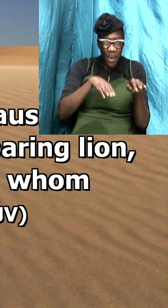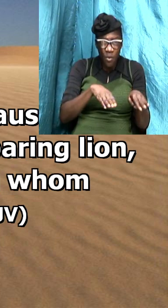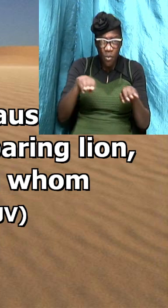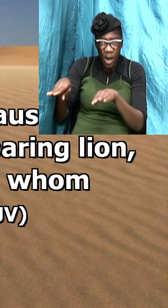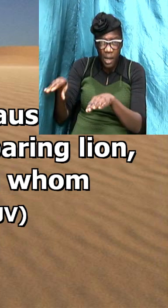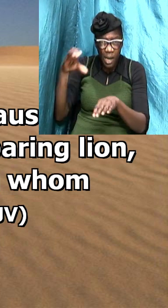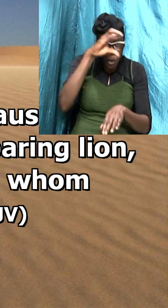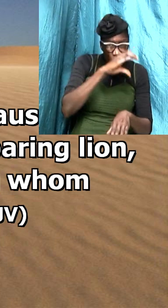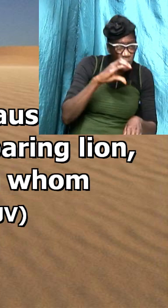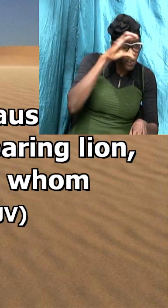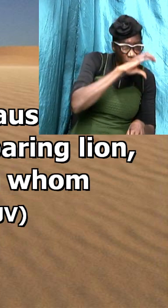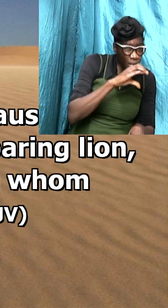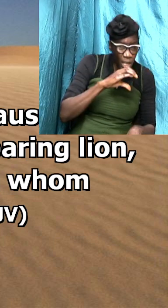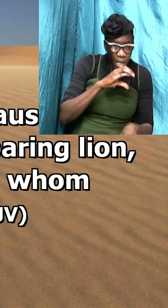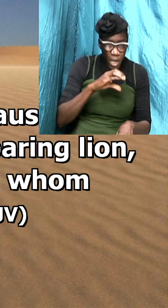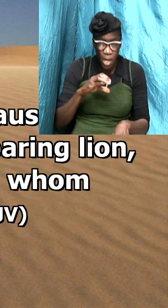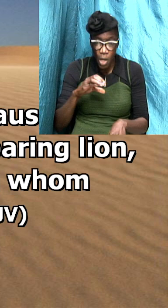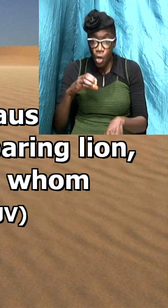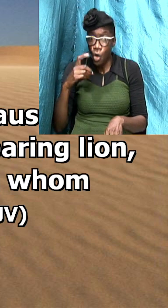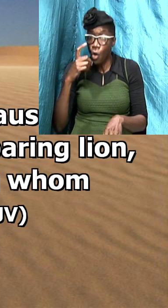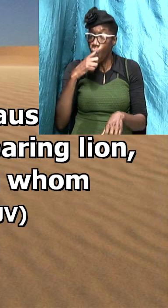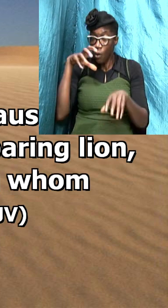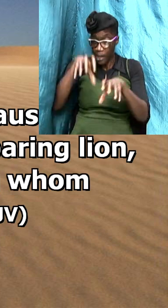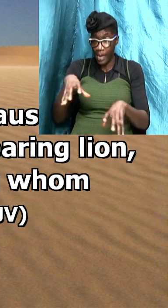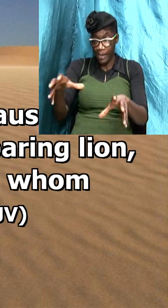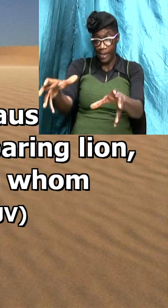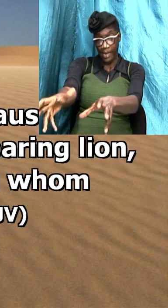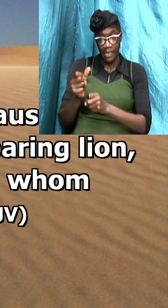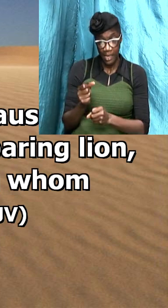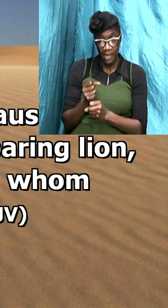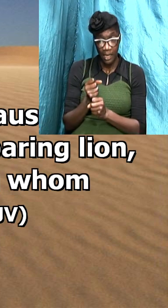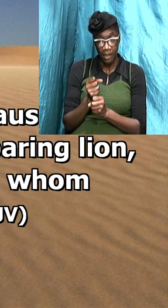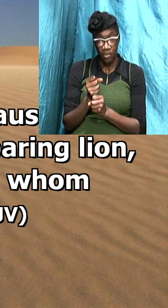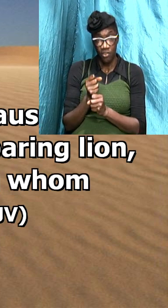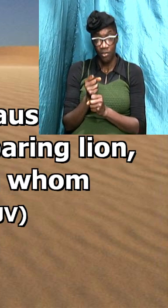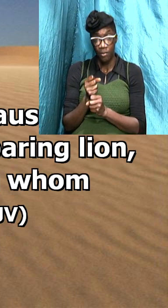devour I said it last week